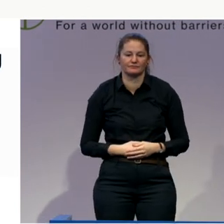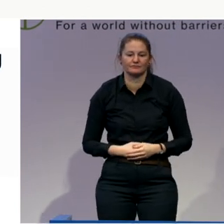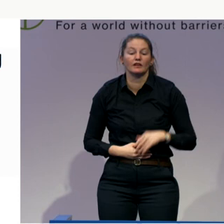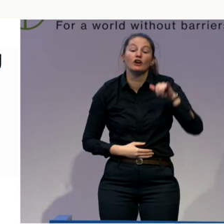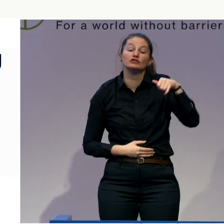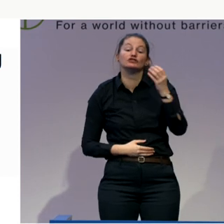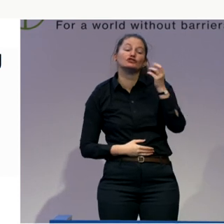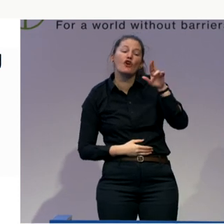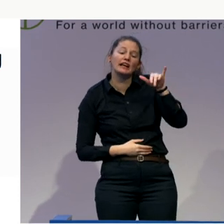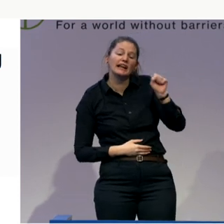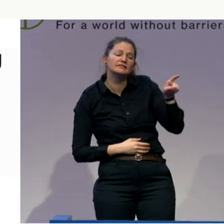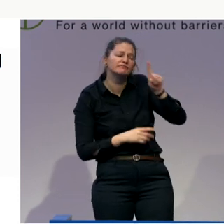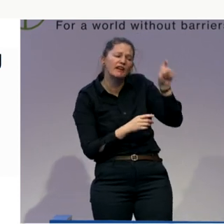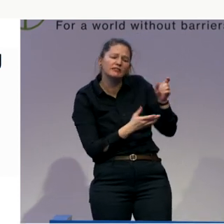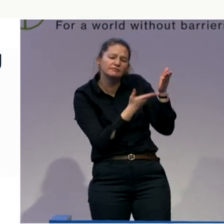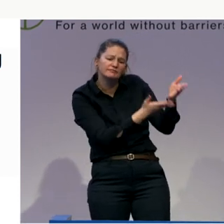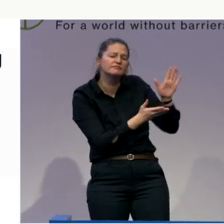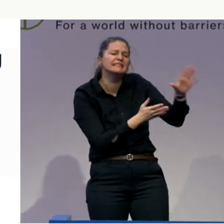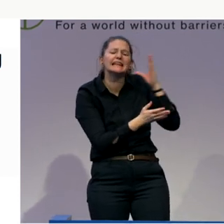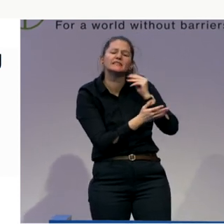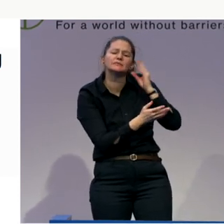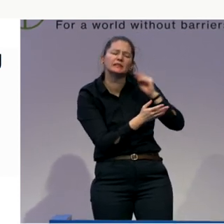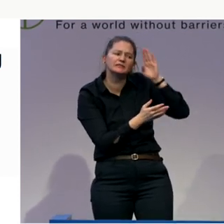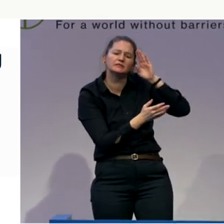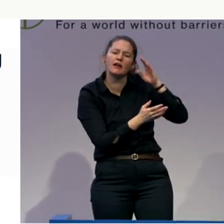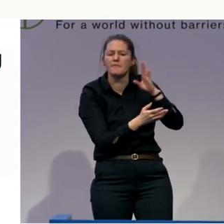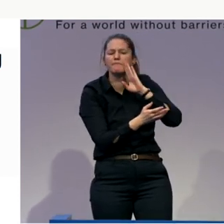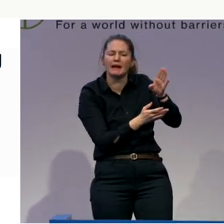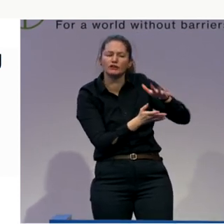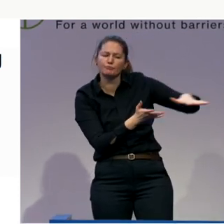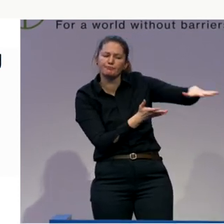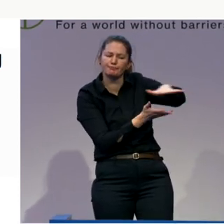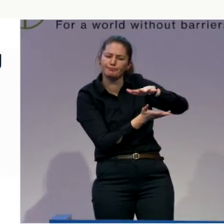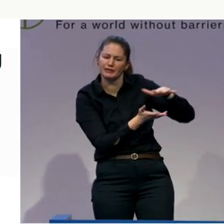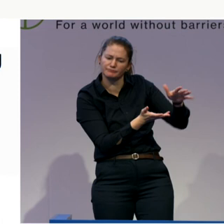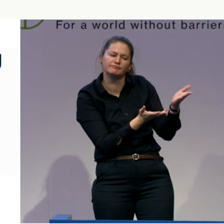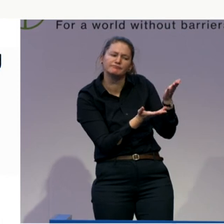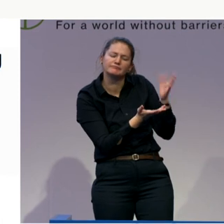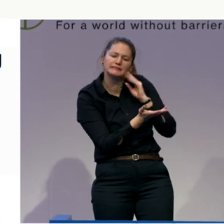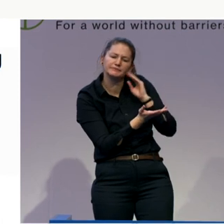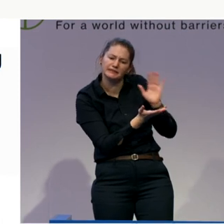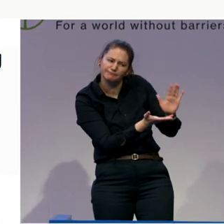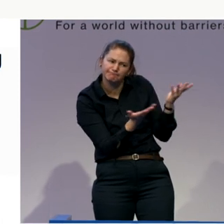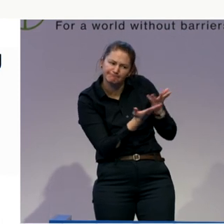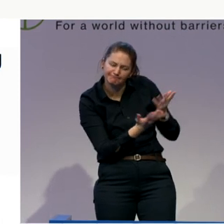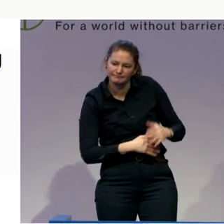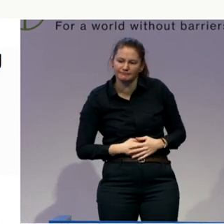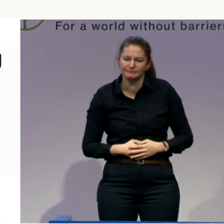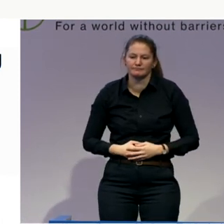Tom was talking about the cash aspect, but what is it, 87% are taking vouchers. Yeah. Yeah.